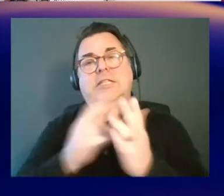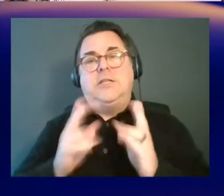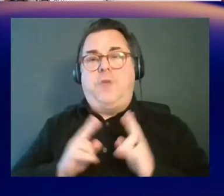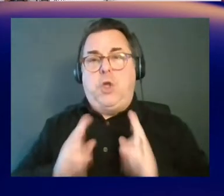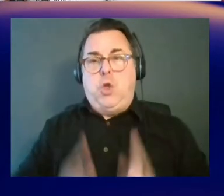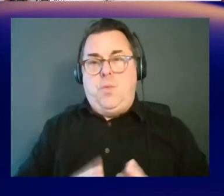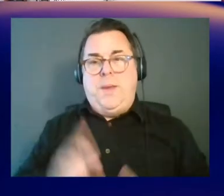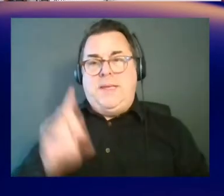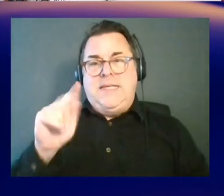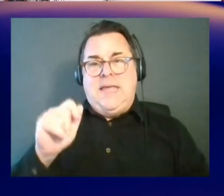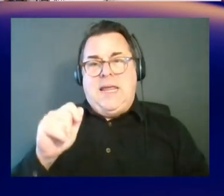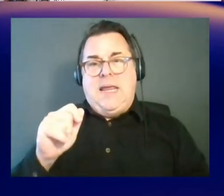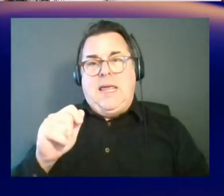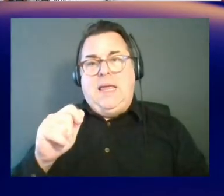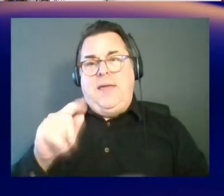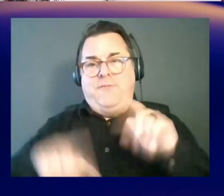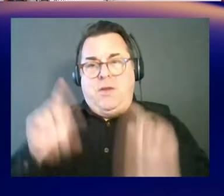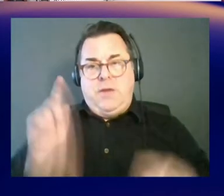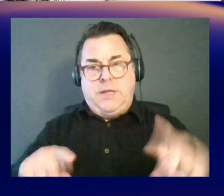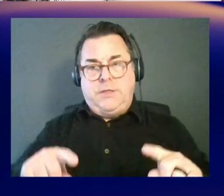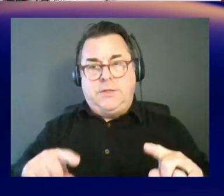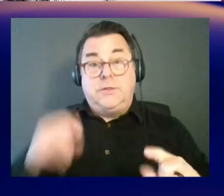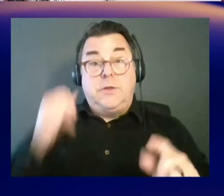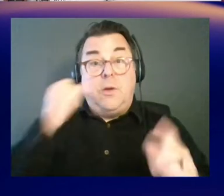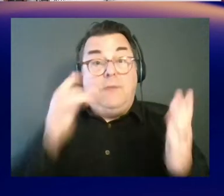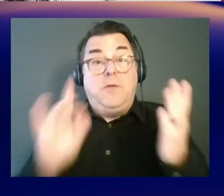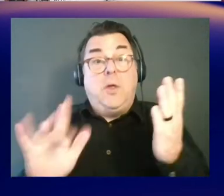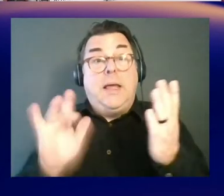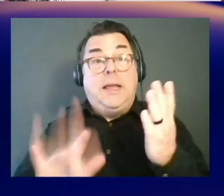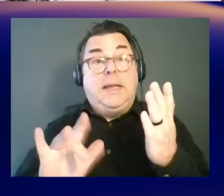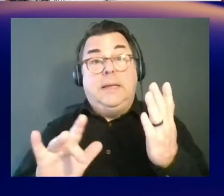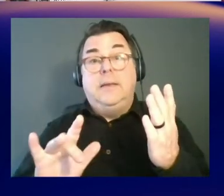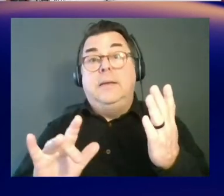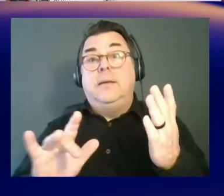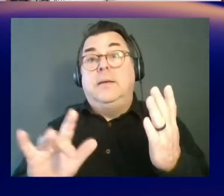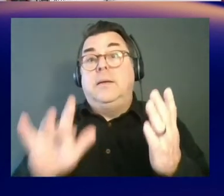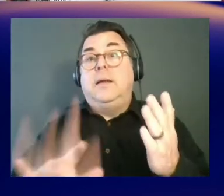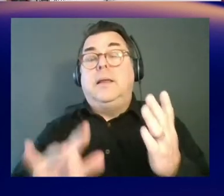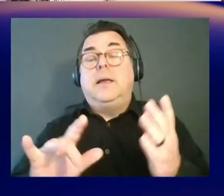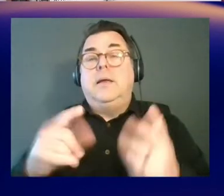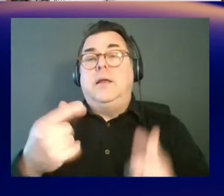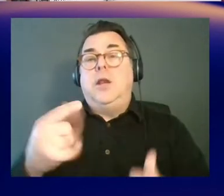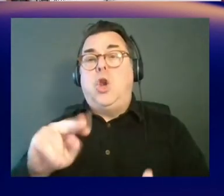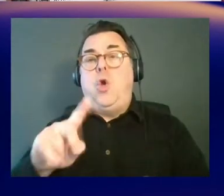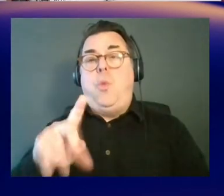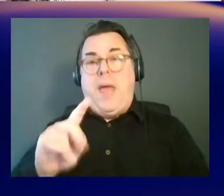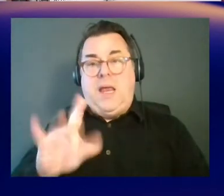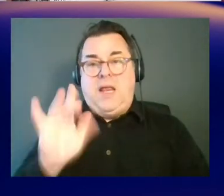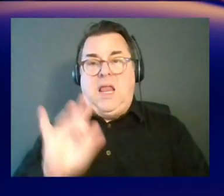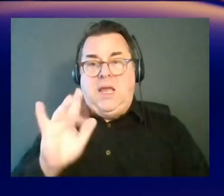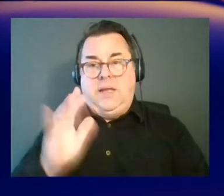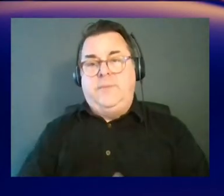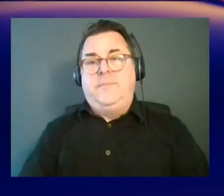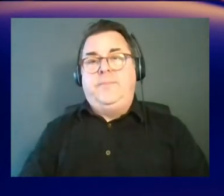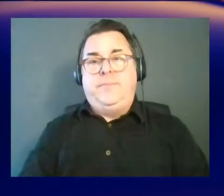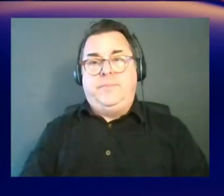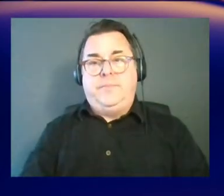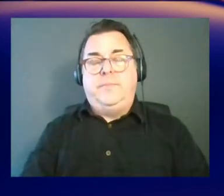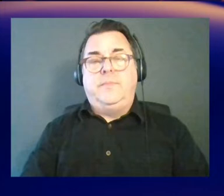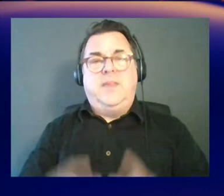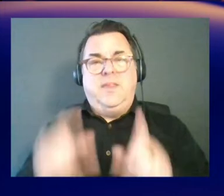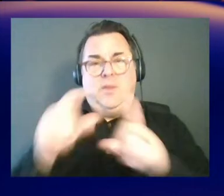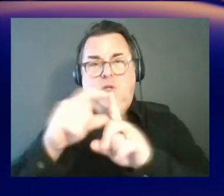in the world. So, if you had to click on, yeah, have a click on NOMAD right there. Just click right on the title.